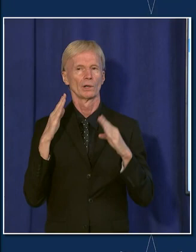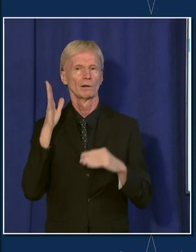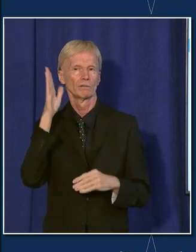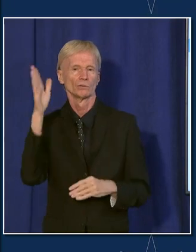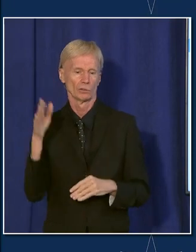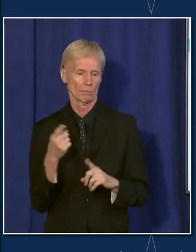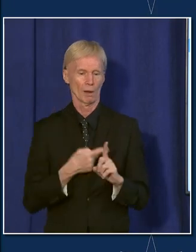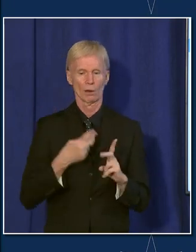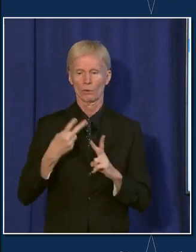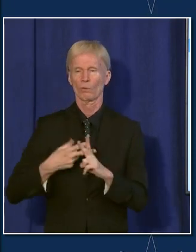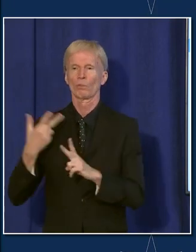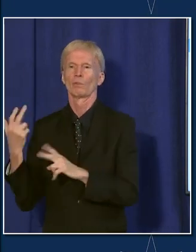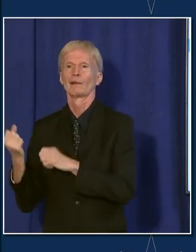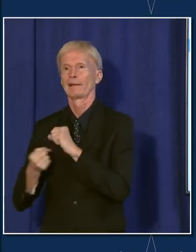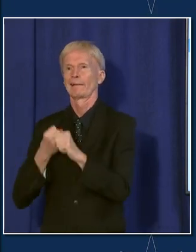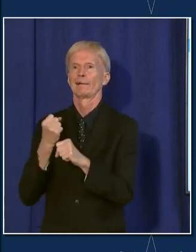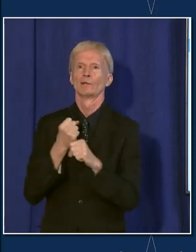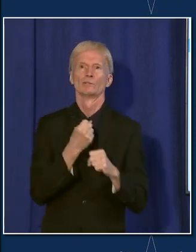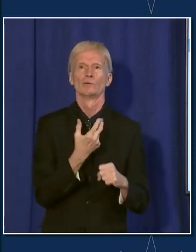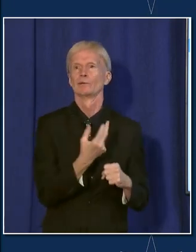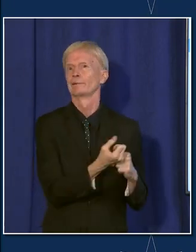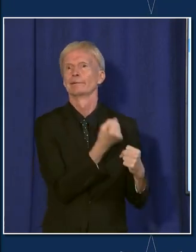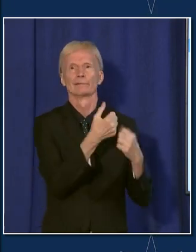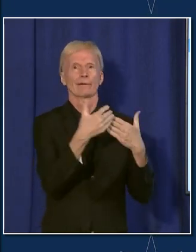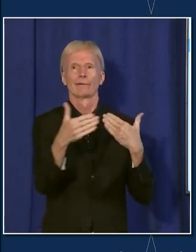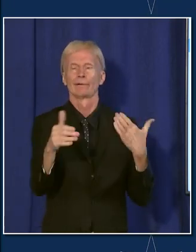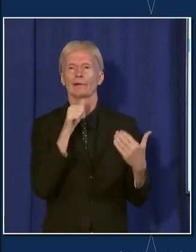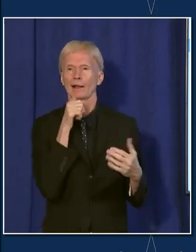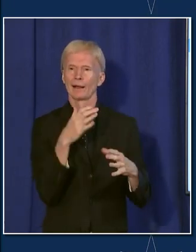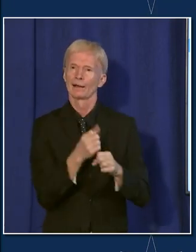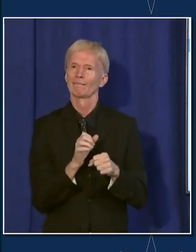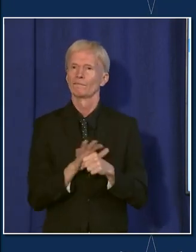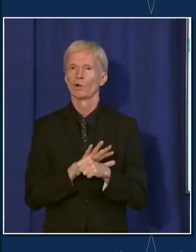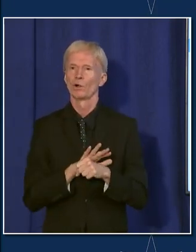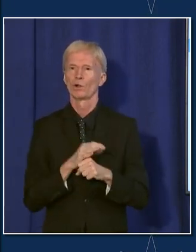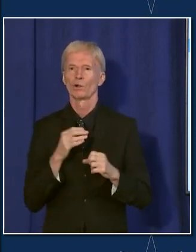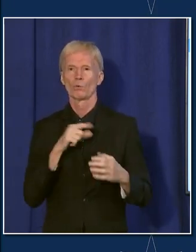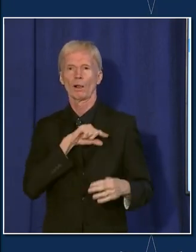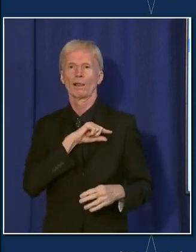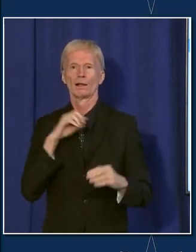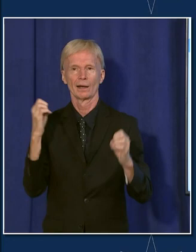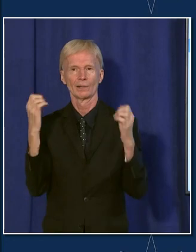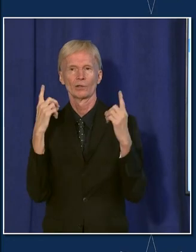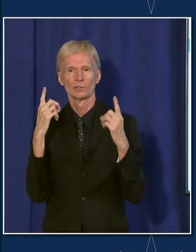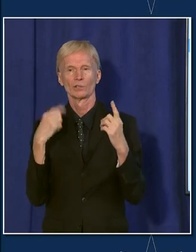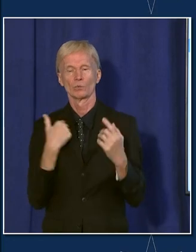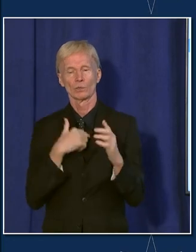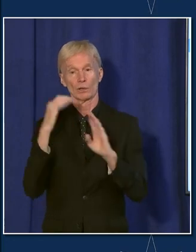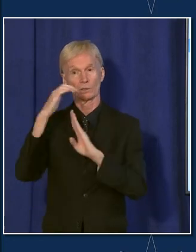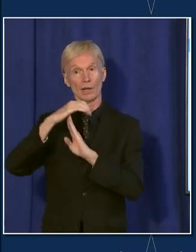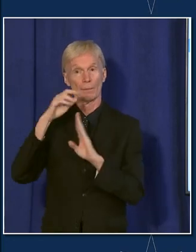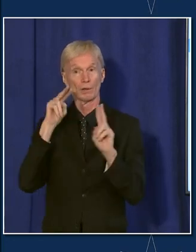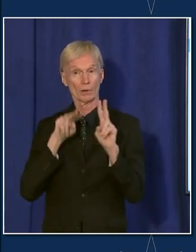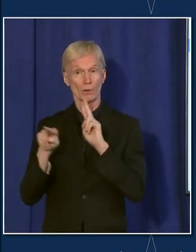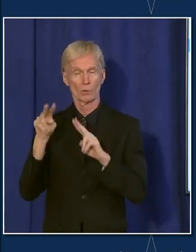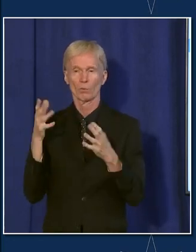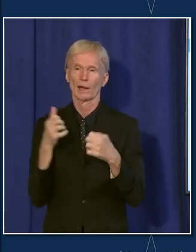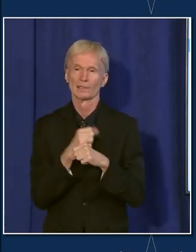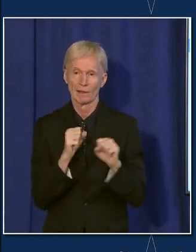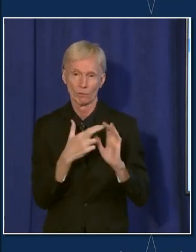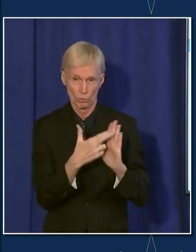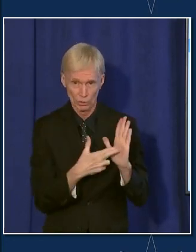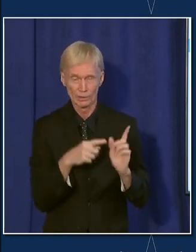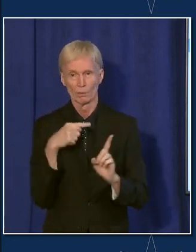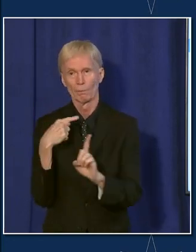you know, of our children not getting the education that they deserve. Our top goal is making sure that kids can get that education with the safety things in place.